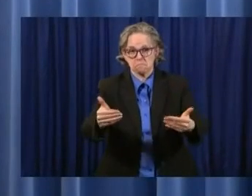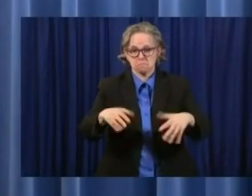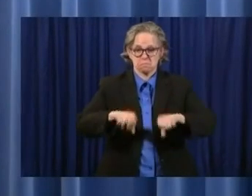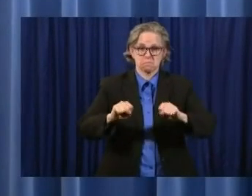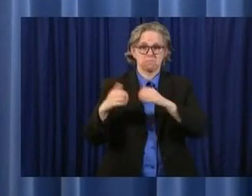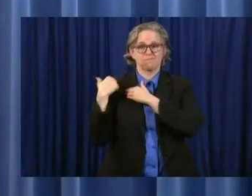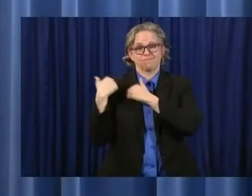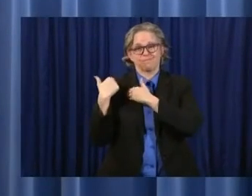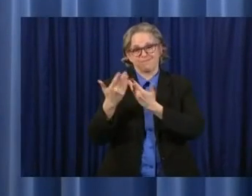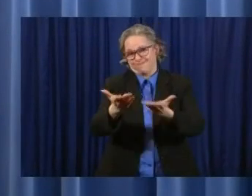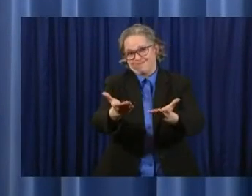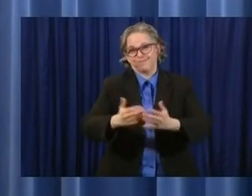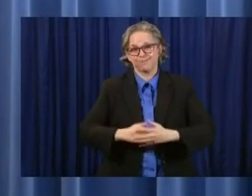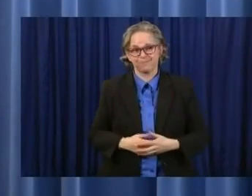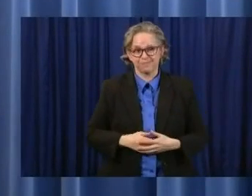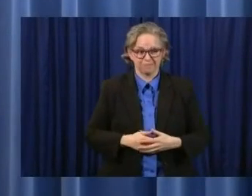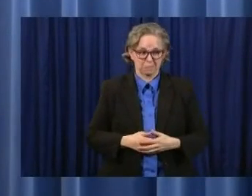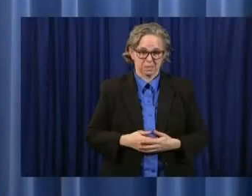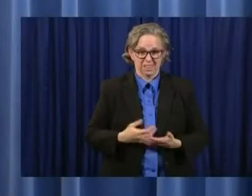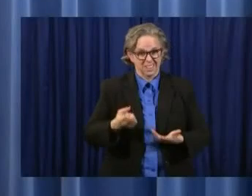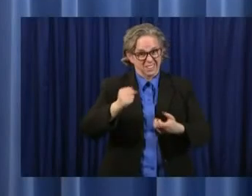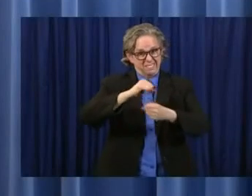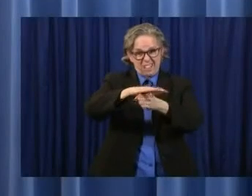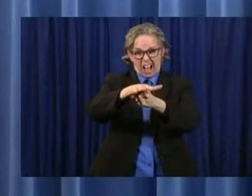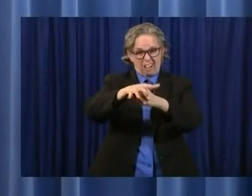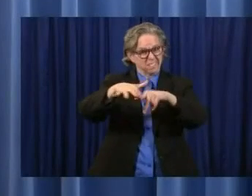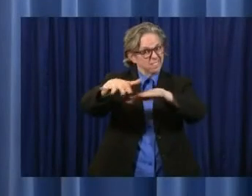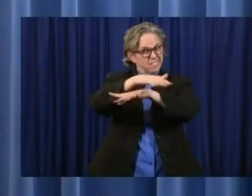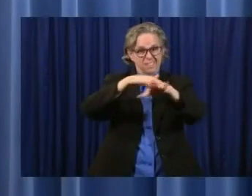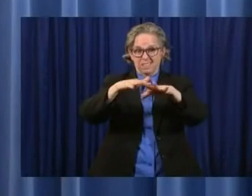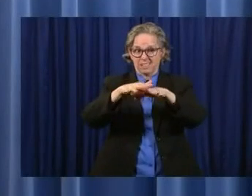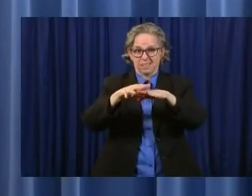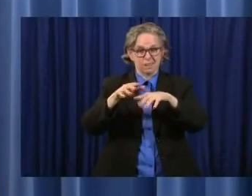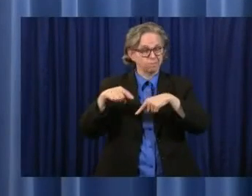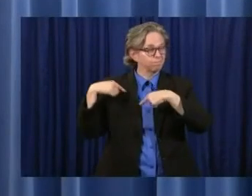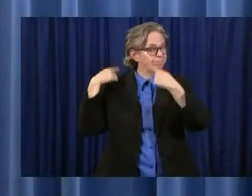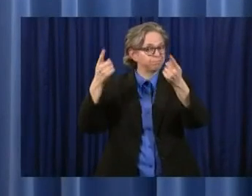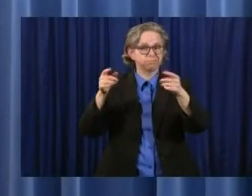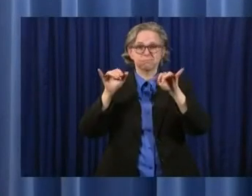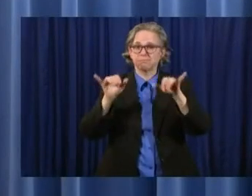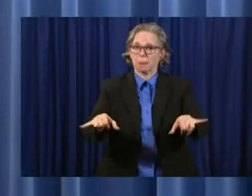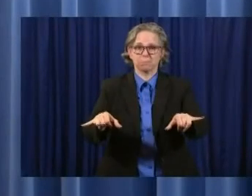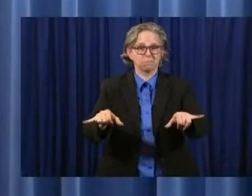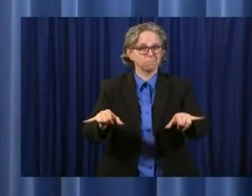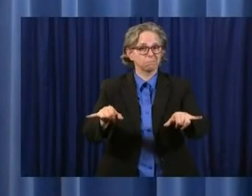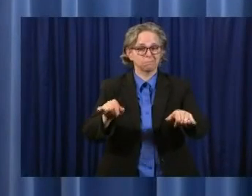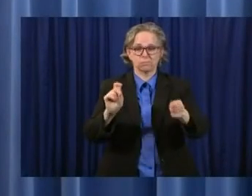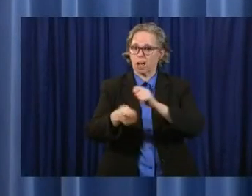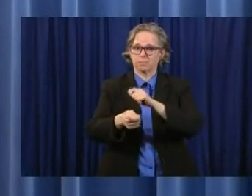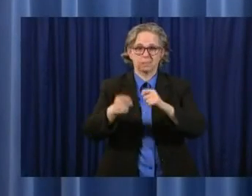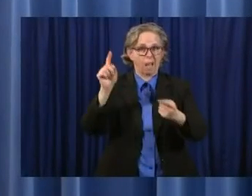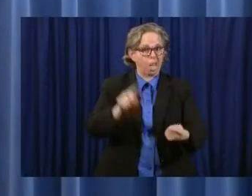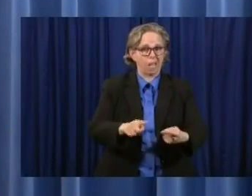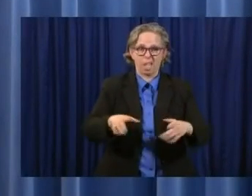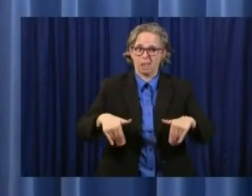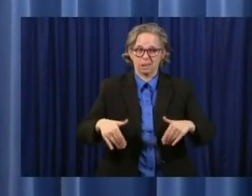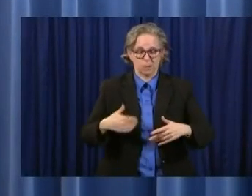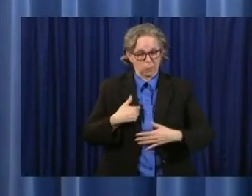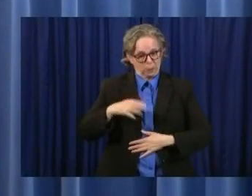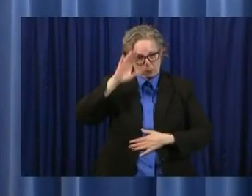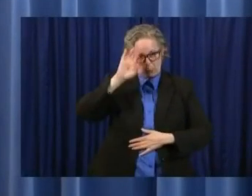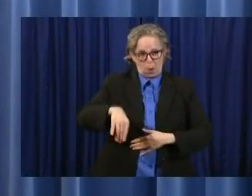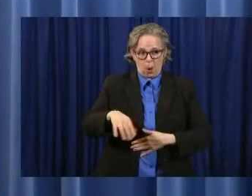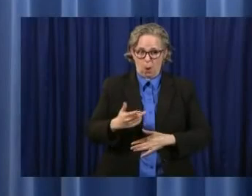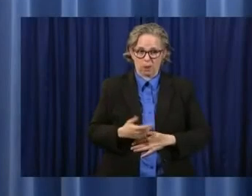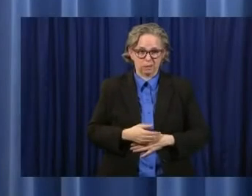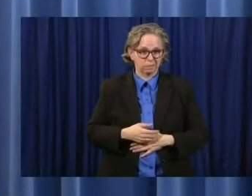the virus is just as much with us as it has ever been. And we do know that we have more vulnerable